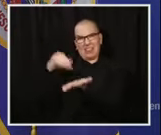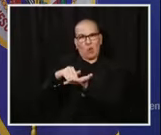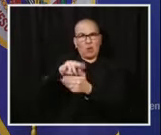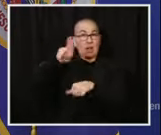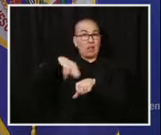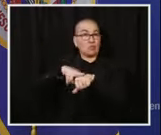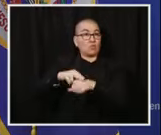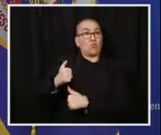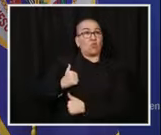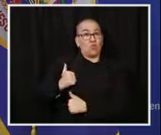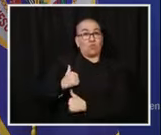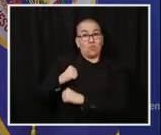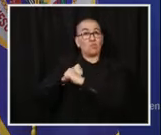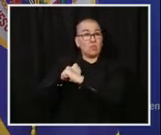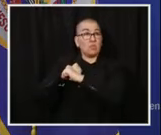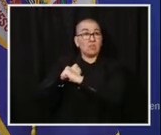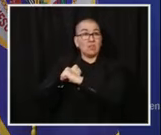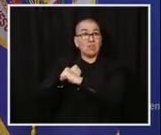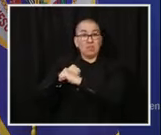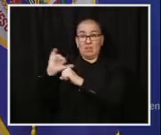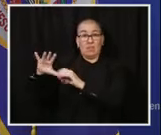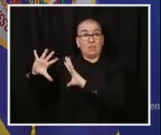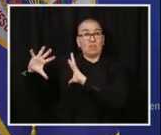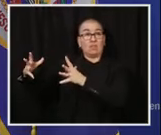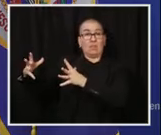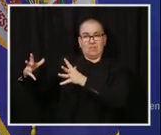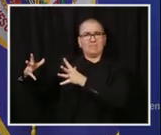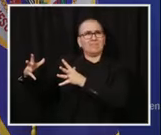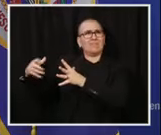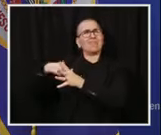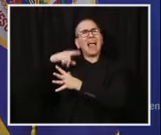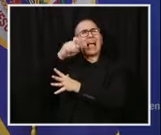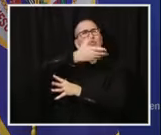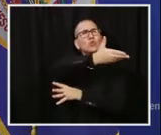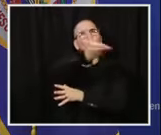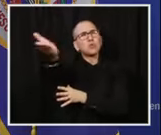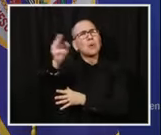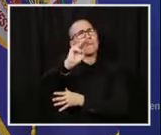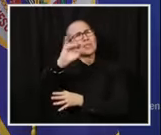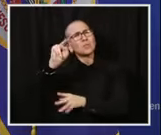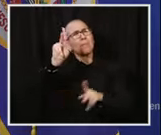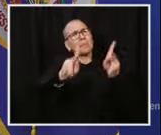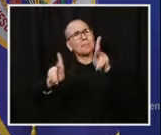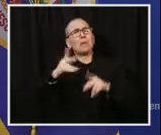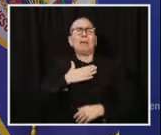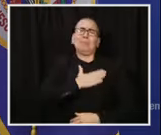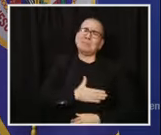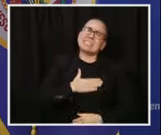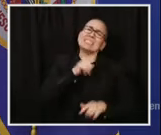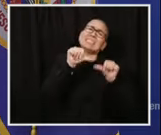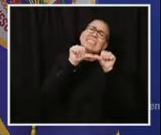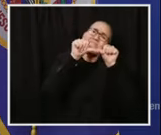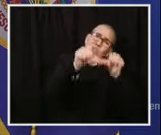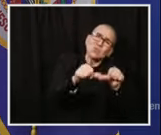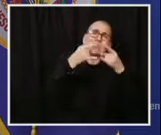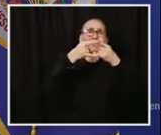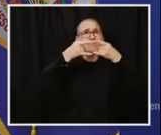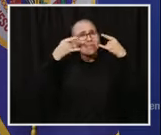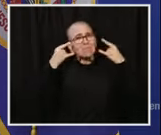ask you to please follow the simple rules. Wear a mask when you're in public. Limit your potential exposures when you can.